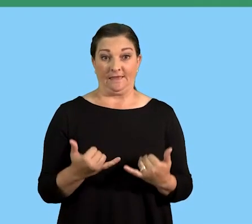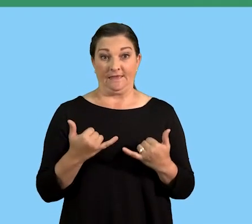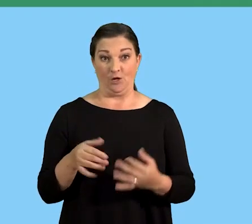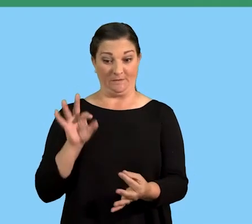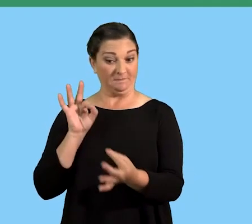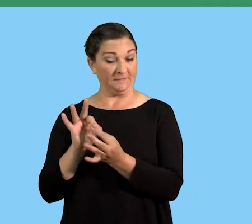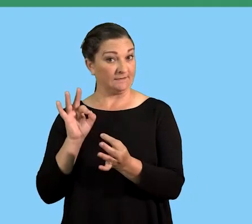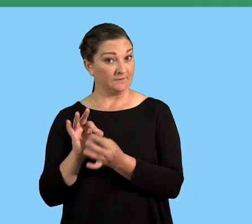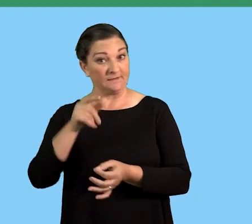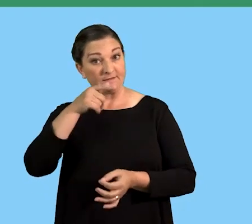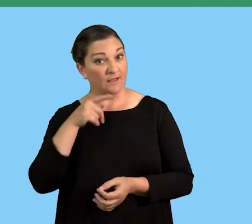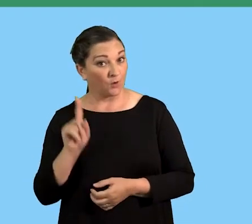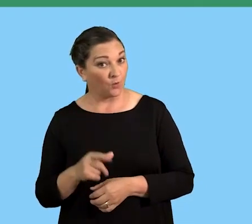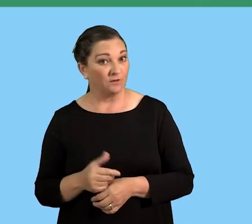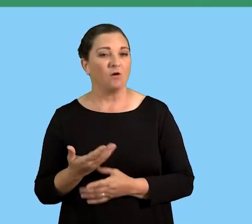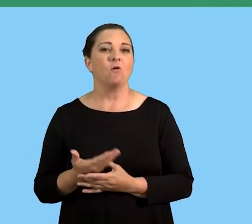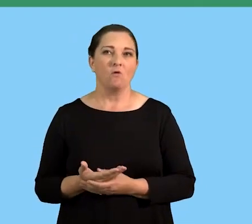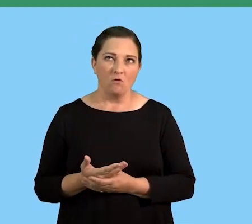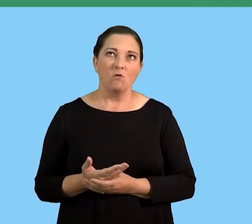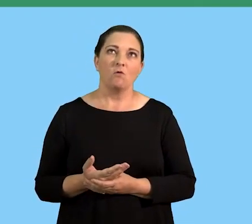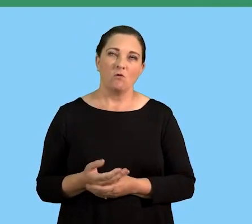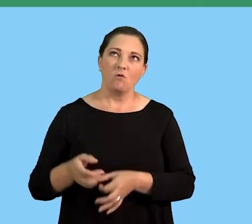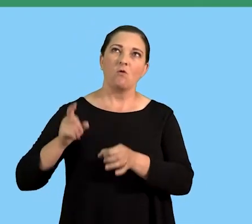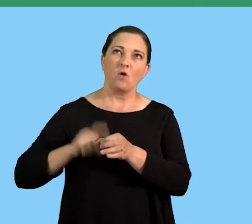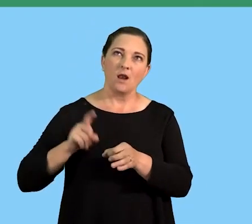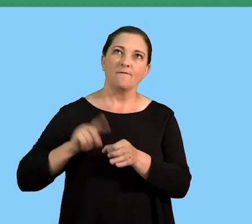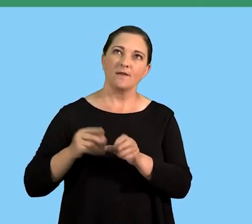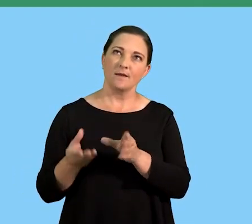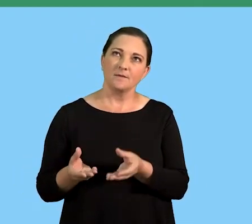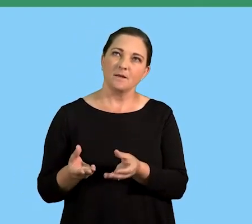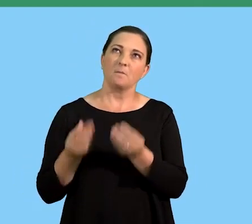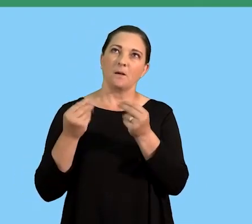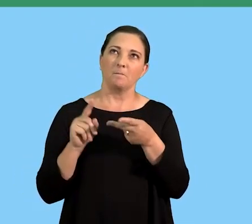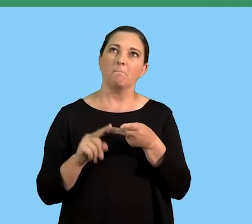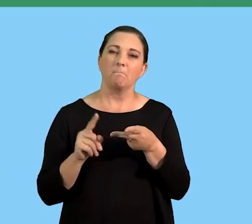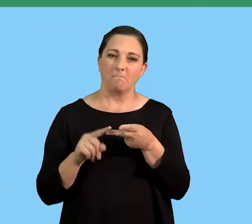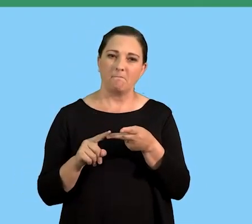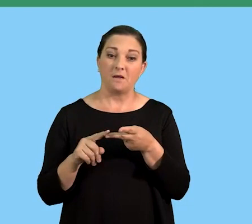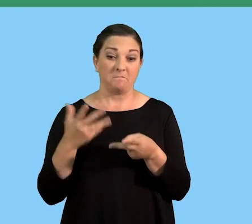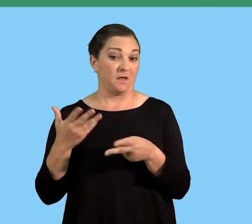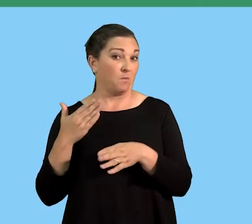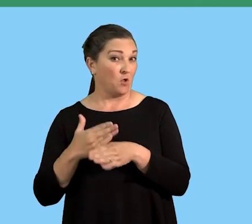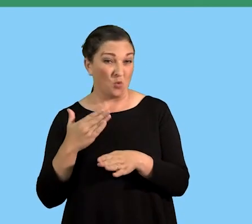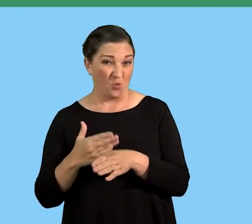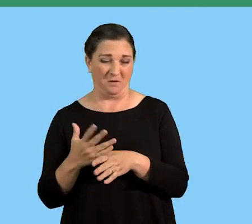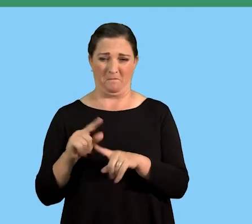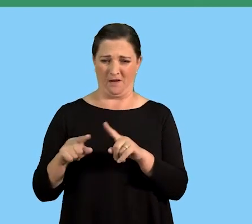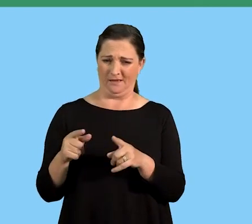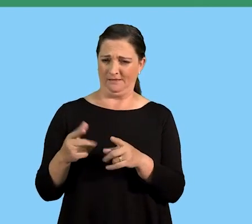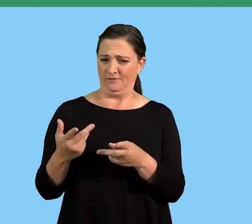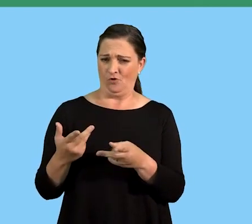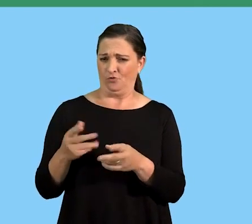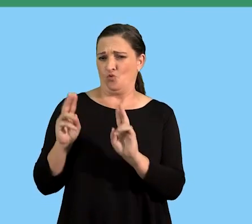While with specification, it highlights key aspects such as qualifications and unusual work